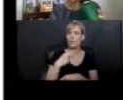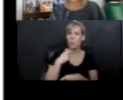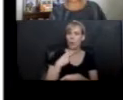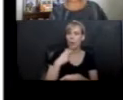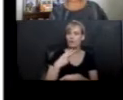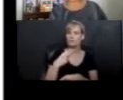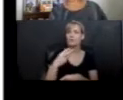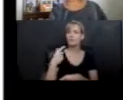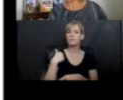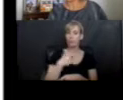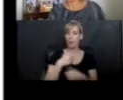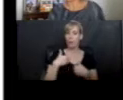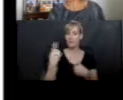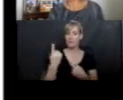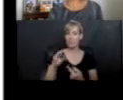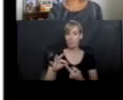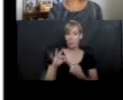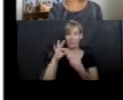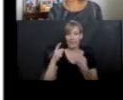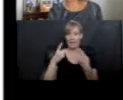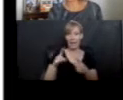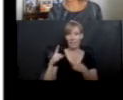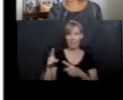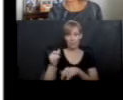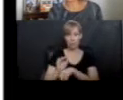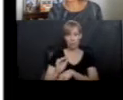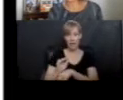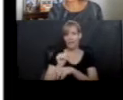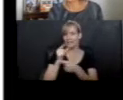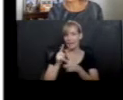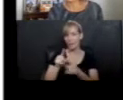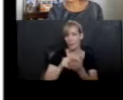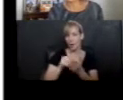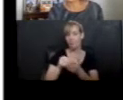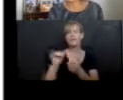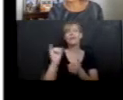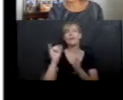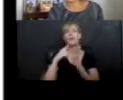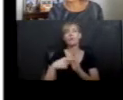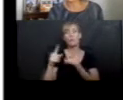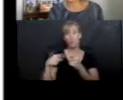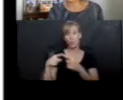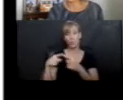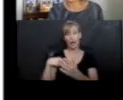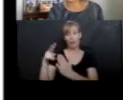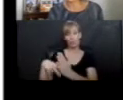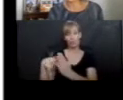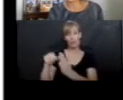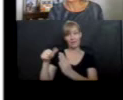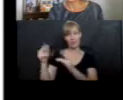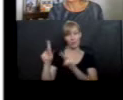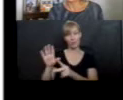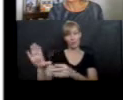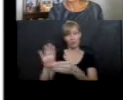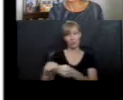unique happening tonight that you don't get to have happen very often. I mean, when I read someone else's writing, you can hear an inner voice that